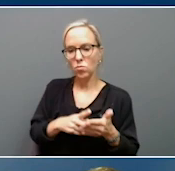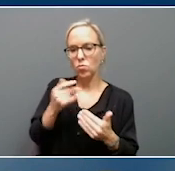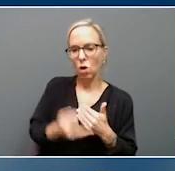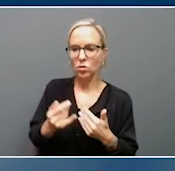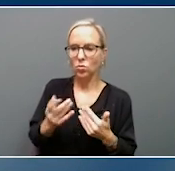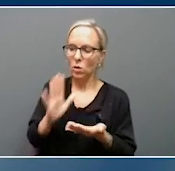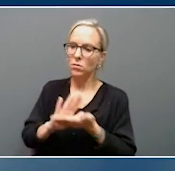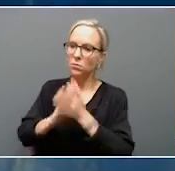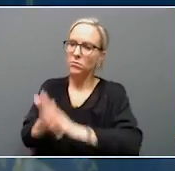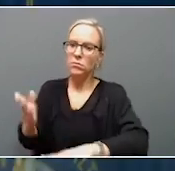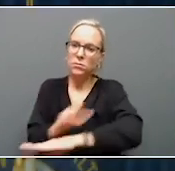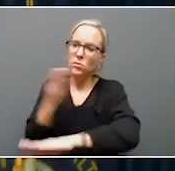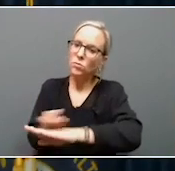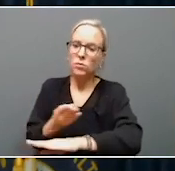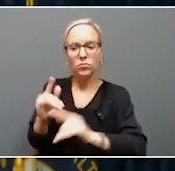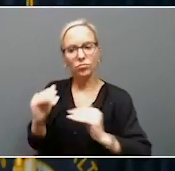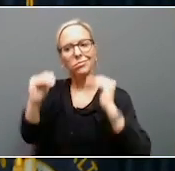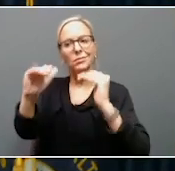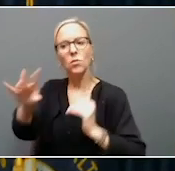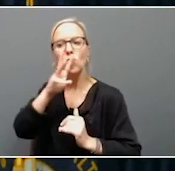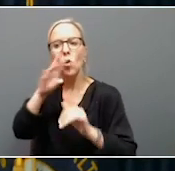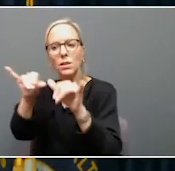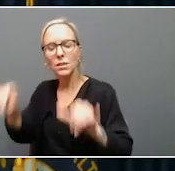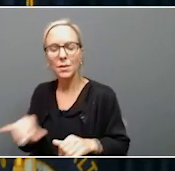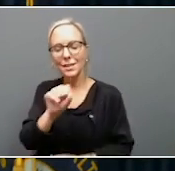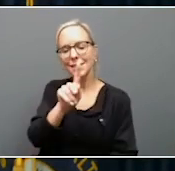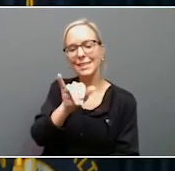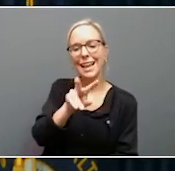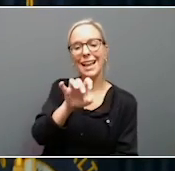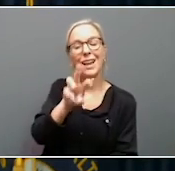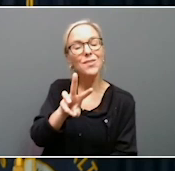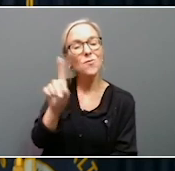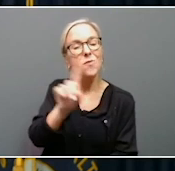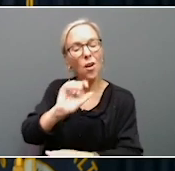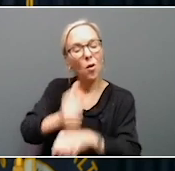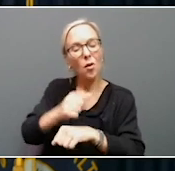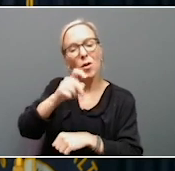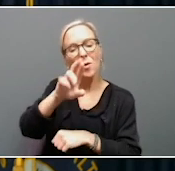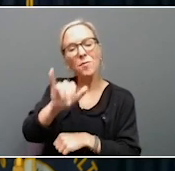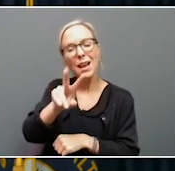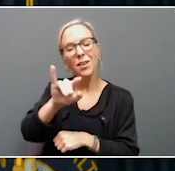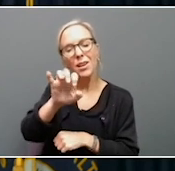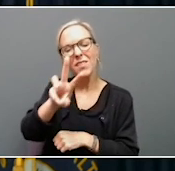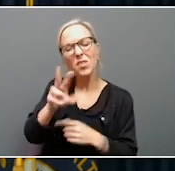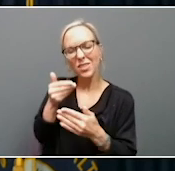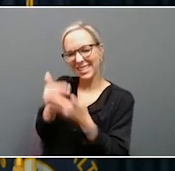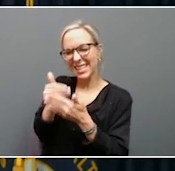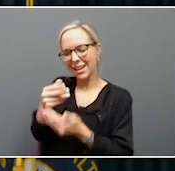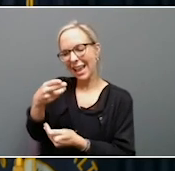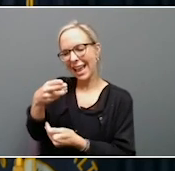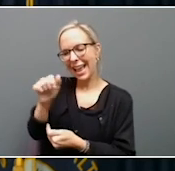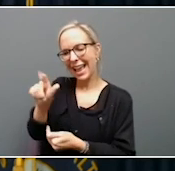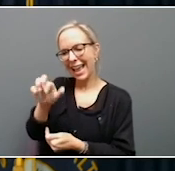in their service as well. Skyview is located in Perry County, just five miles from downtown Hazard. That's in partnership with the